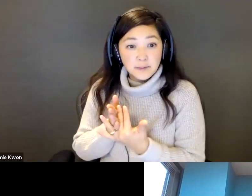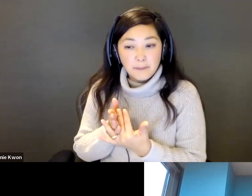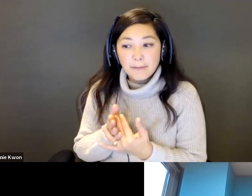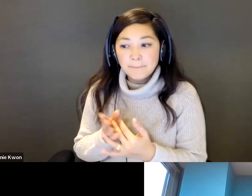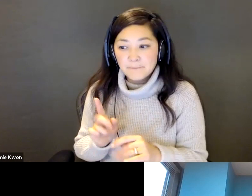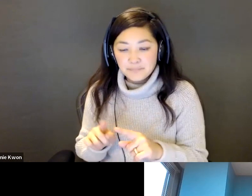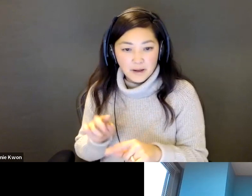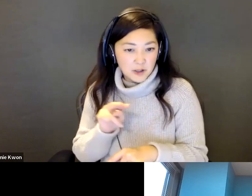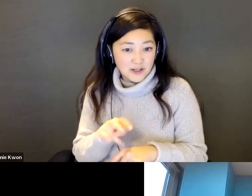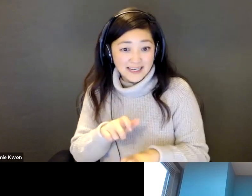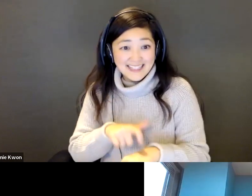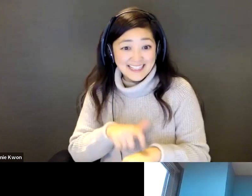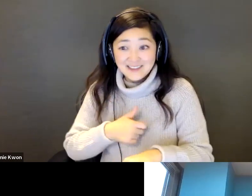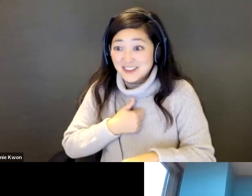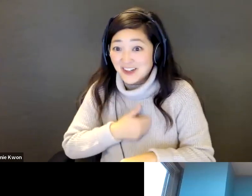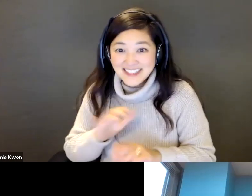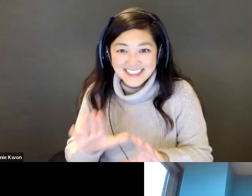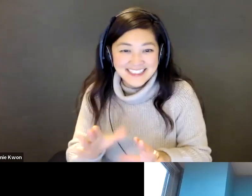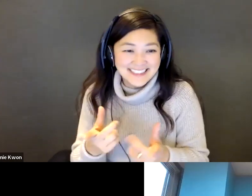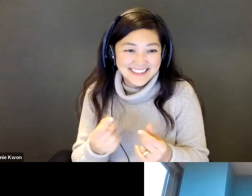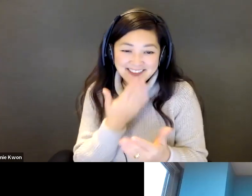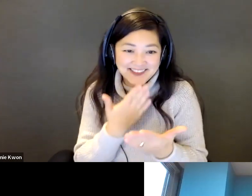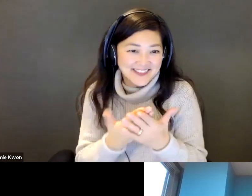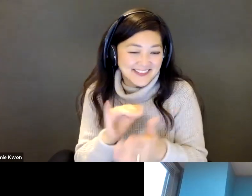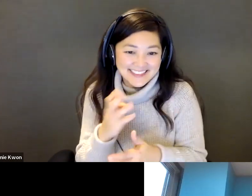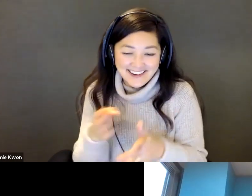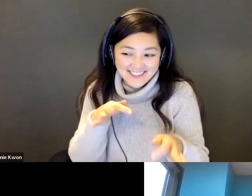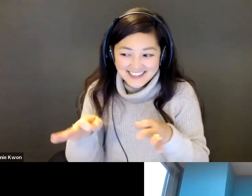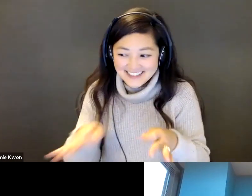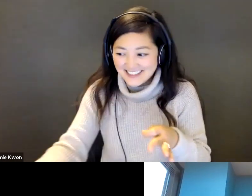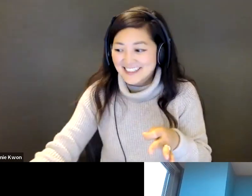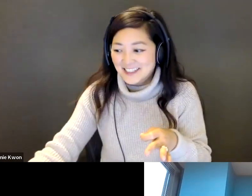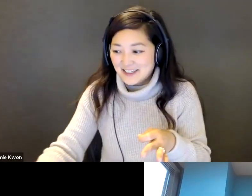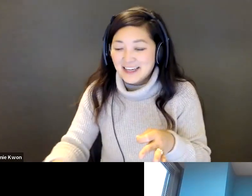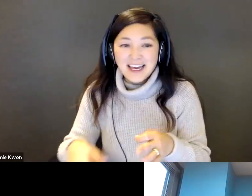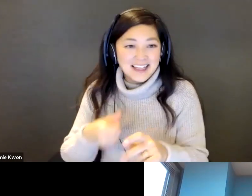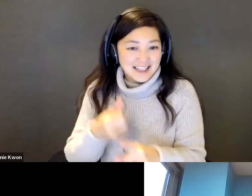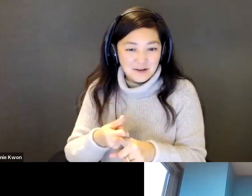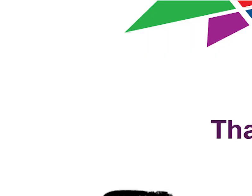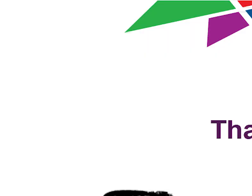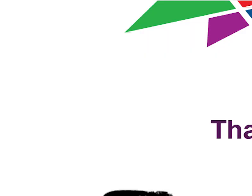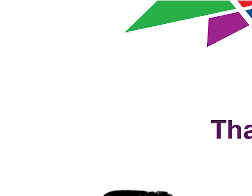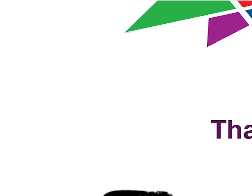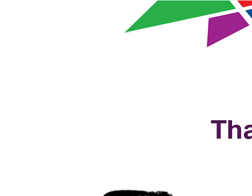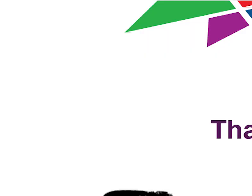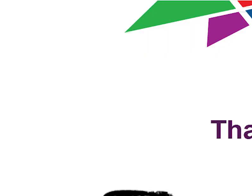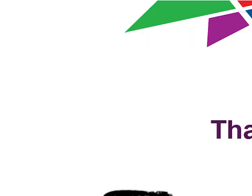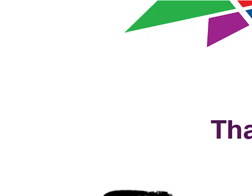very mindful of time. Okay, done a really great job of like describing the impact that this relationship has had on you. Let's